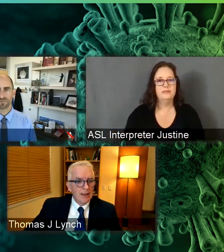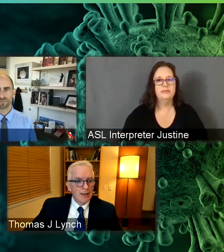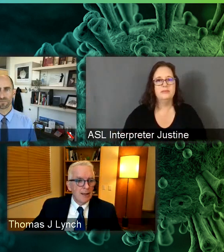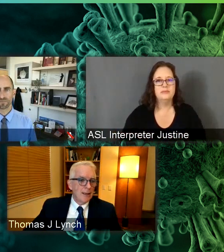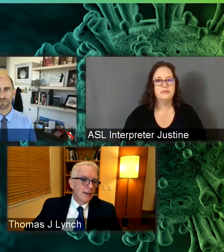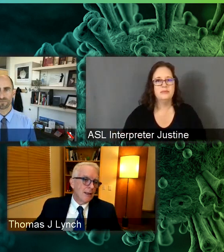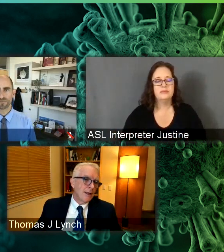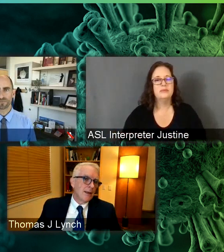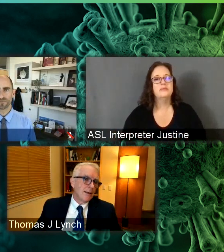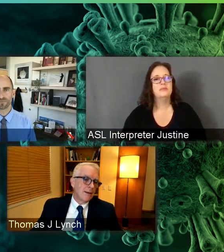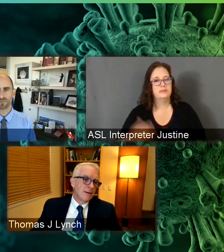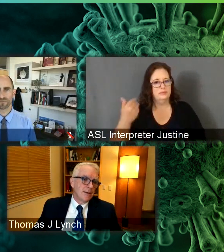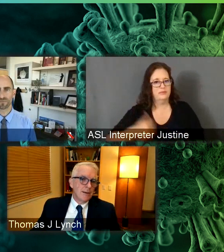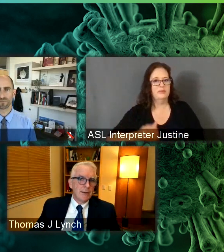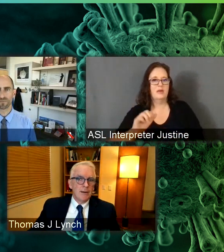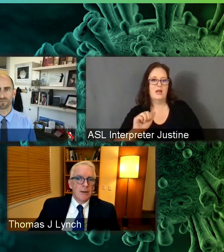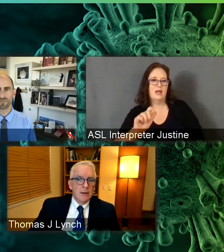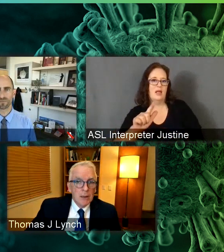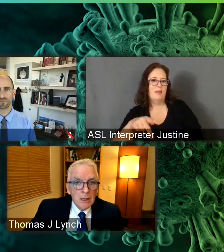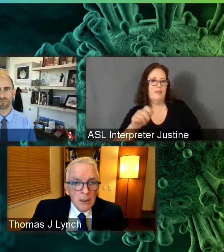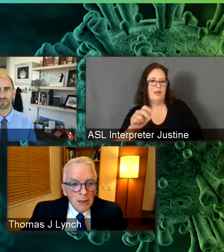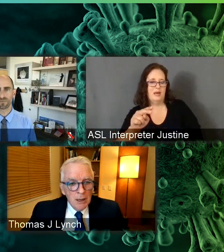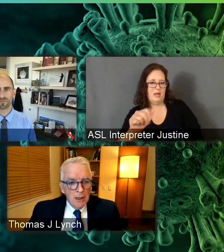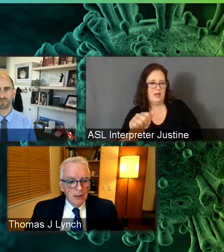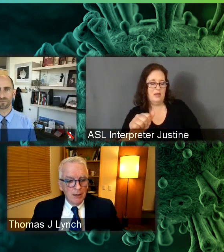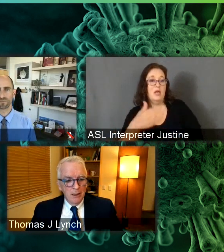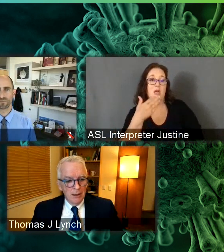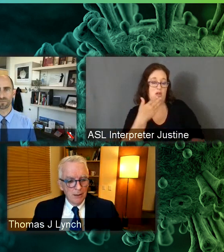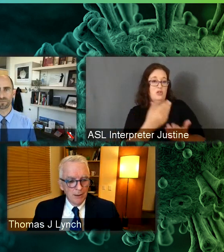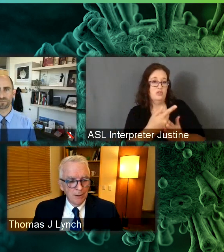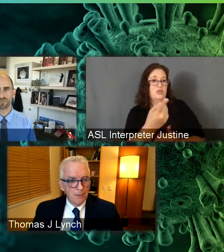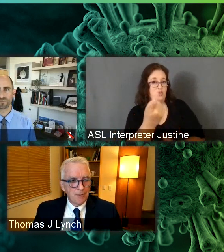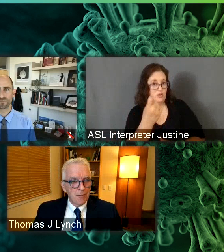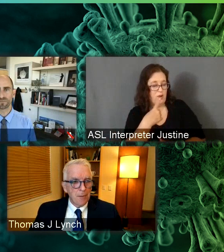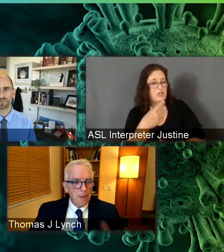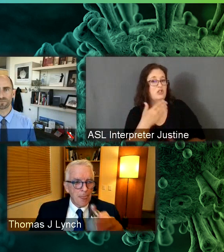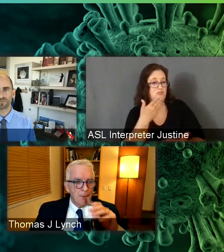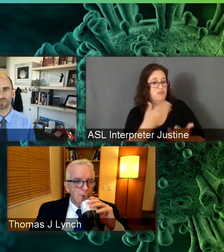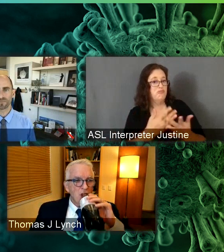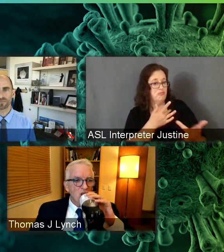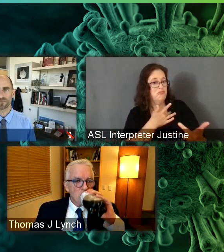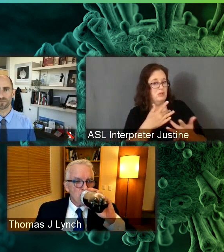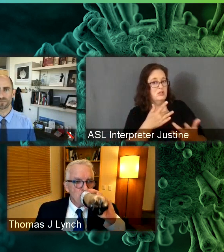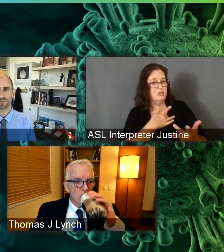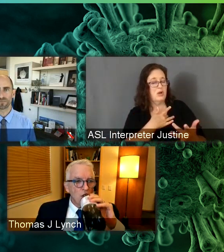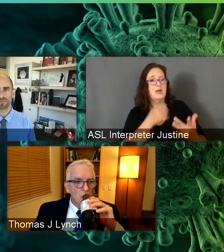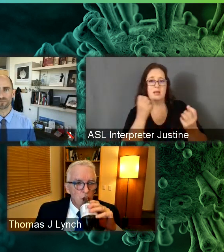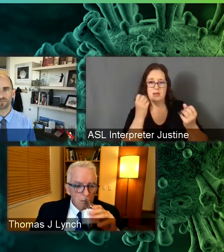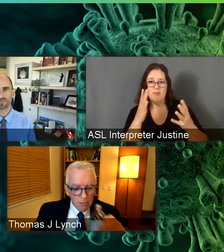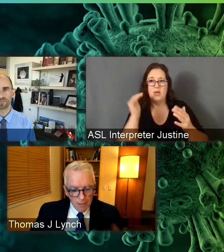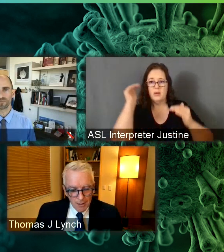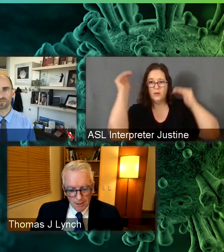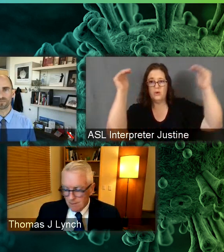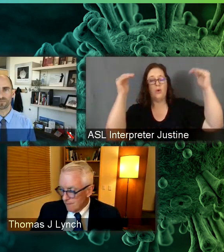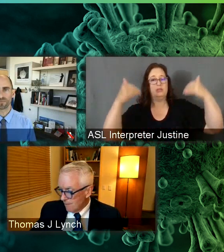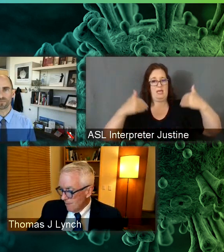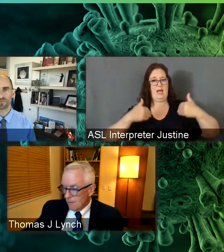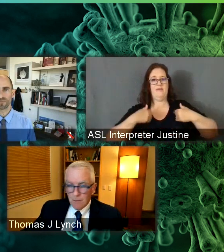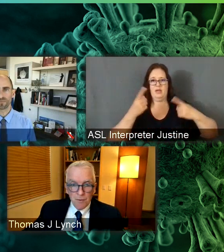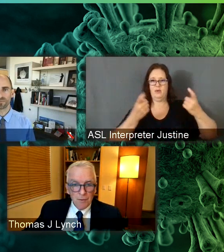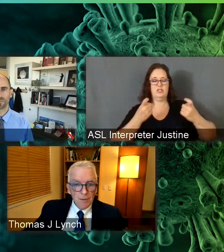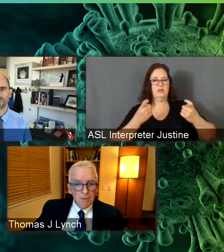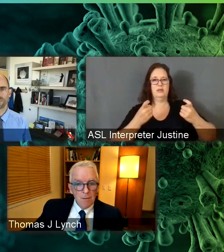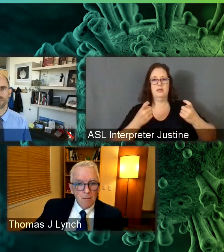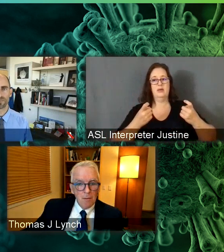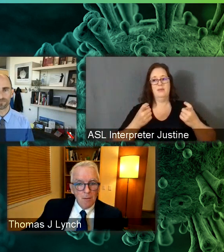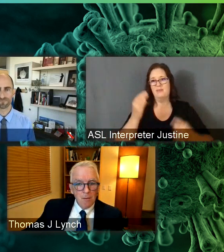Yeah. I mean, I think it's a good question and it's a fair concern, I think, that most adults have about kids. But, you know, the thing is